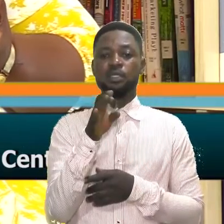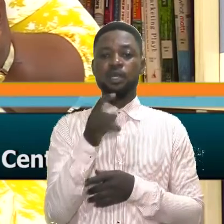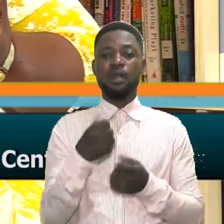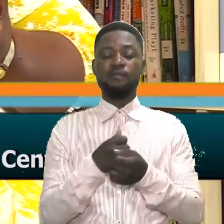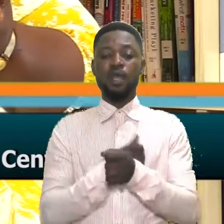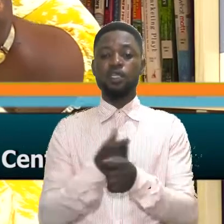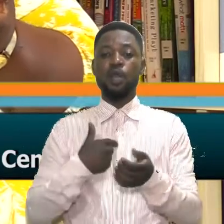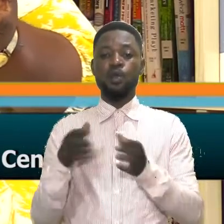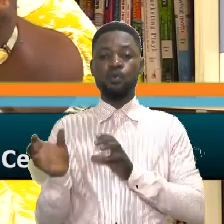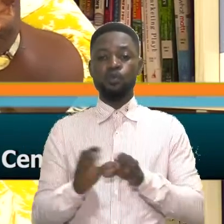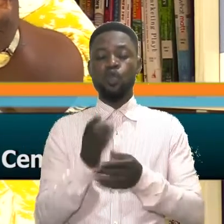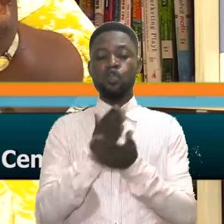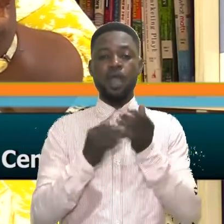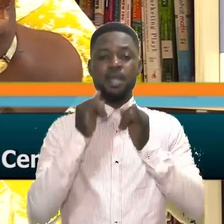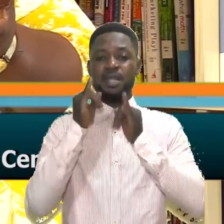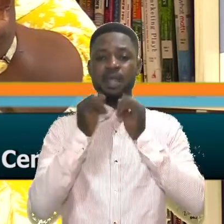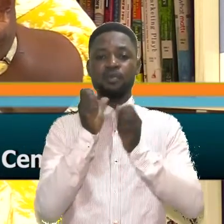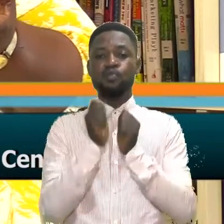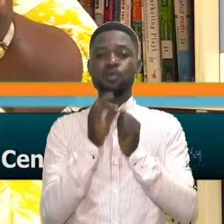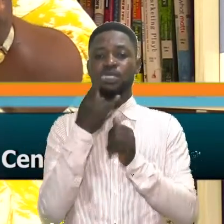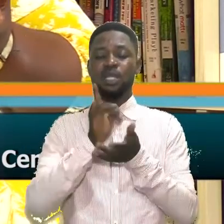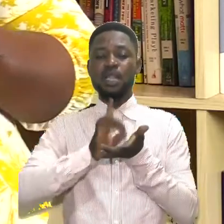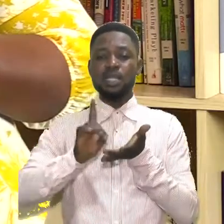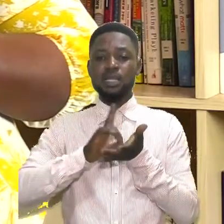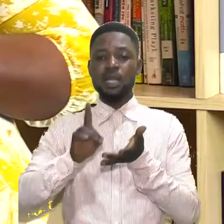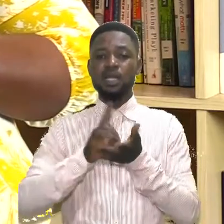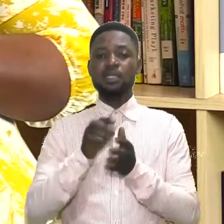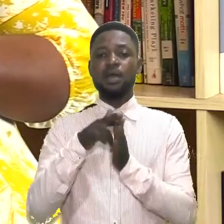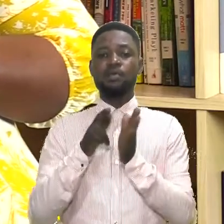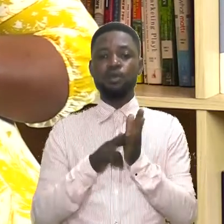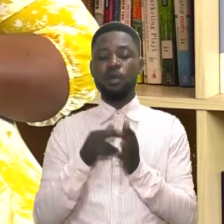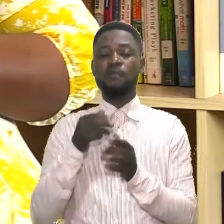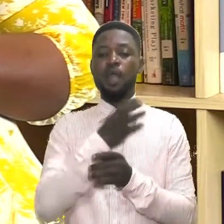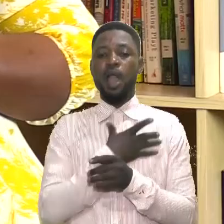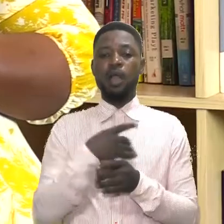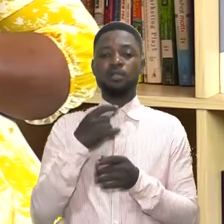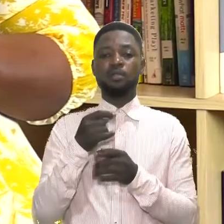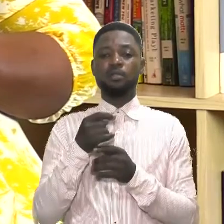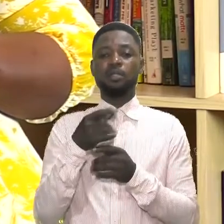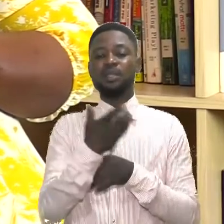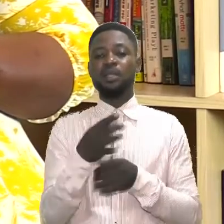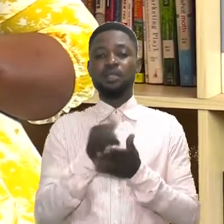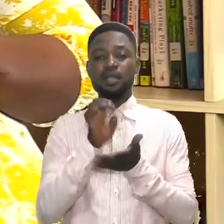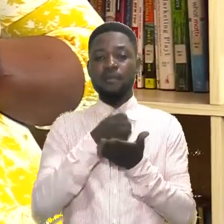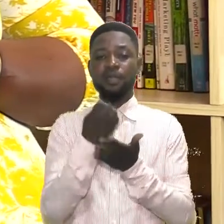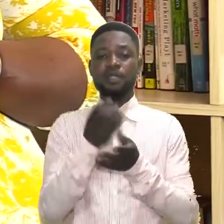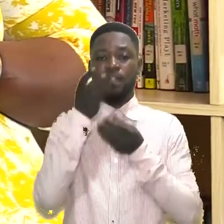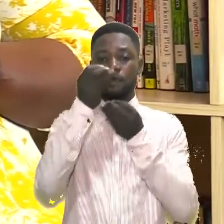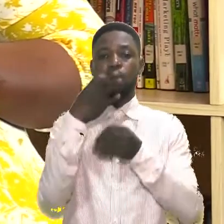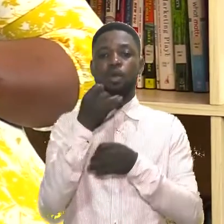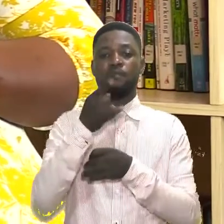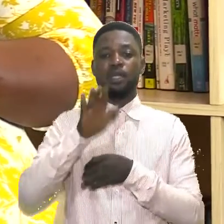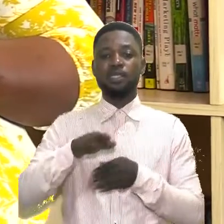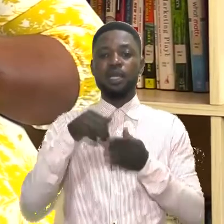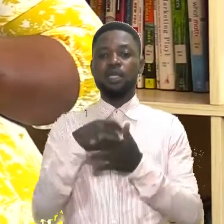CCERI Foundation, we conduct forensic interview, which is a digital recording of the structural process of eliciting evidential